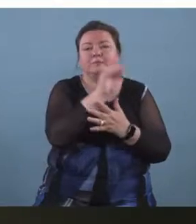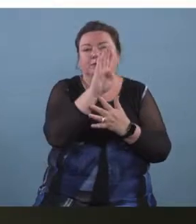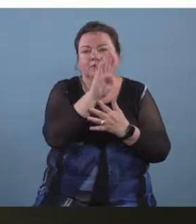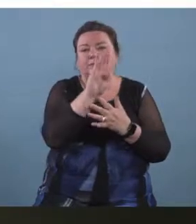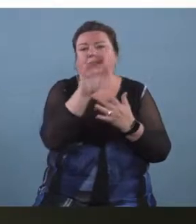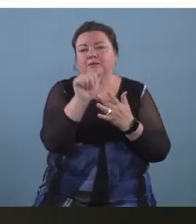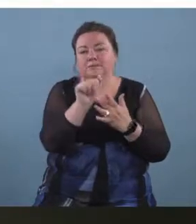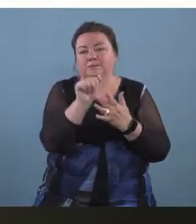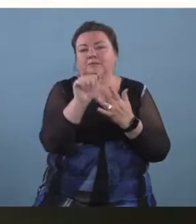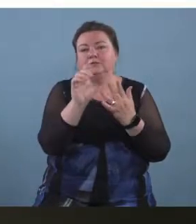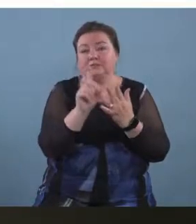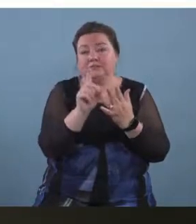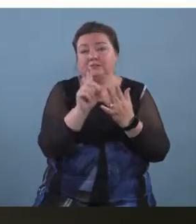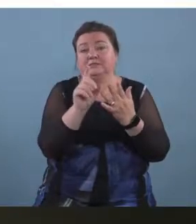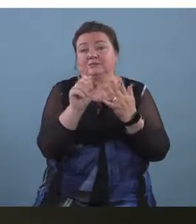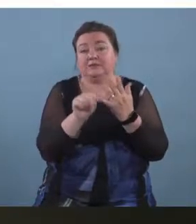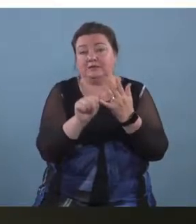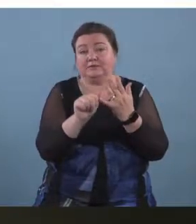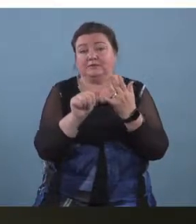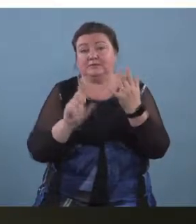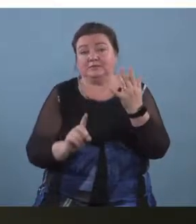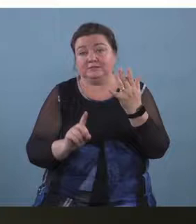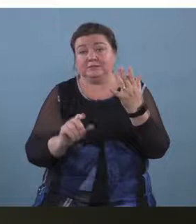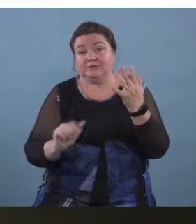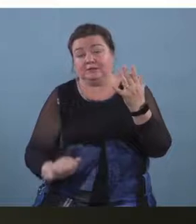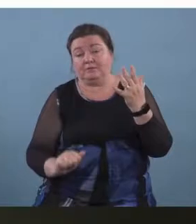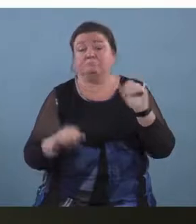A C A D A